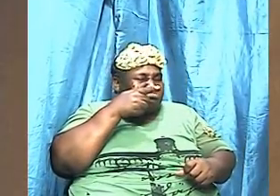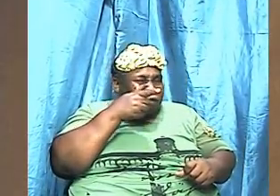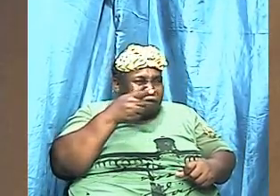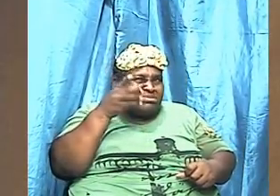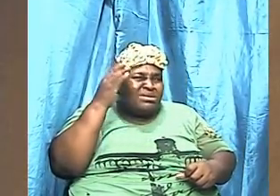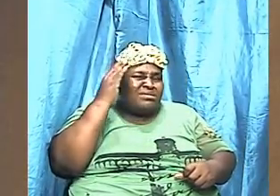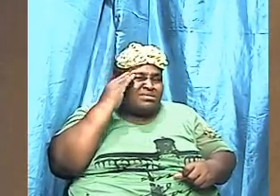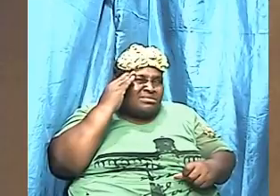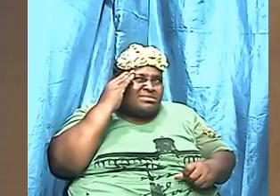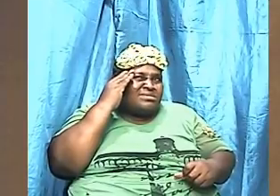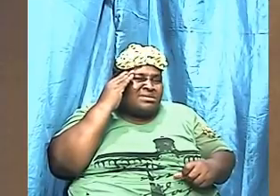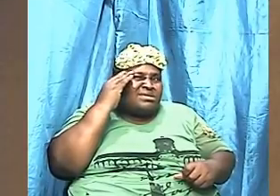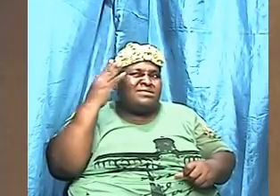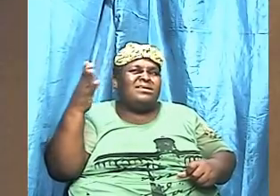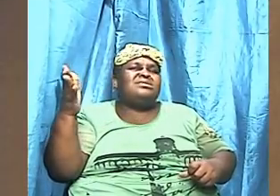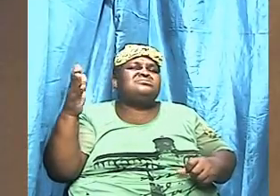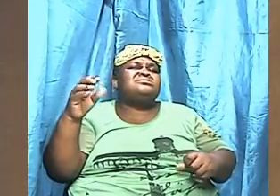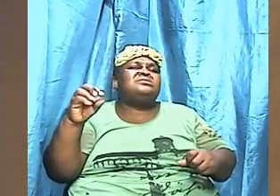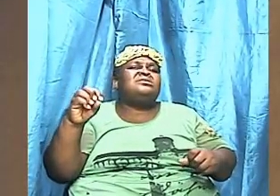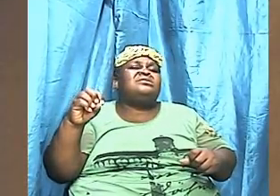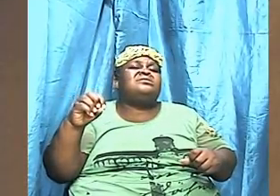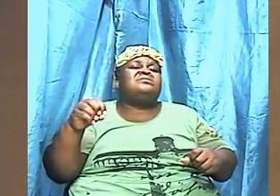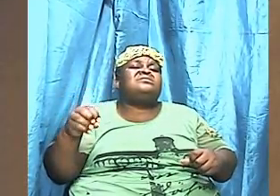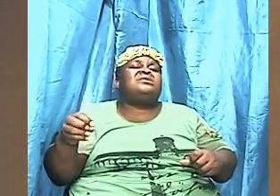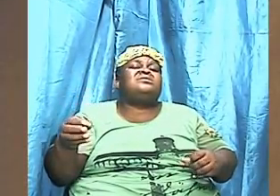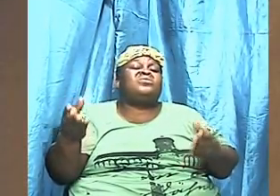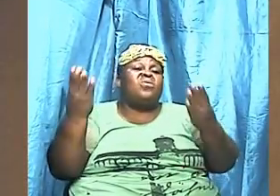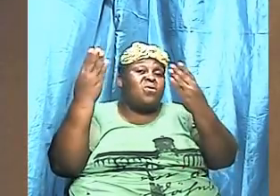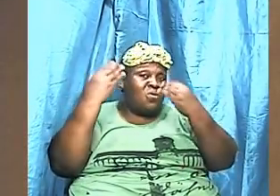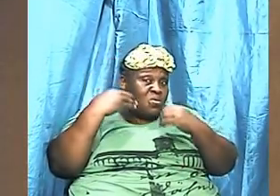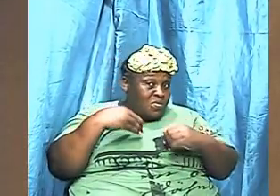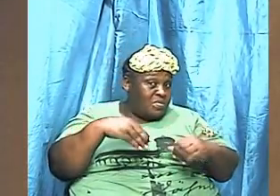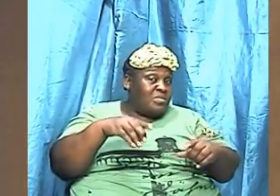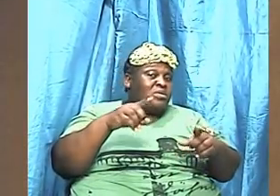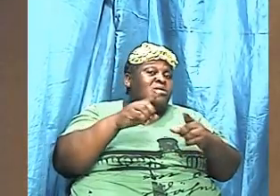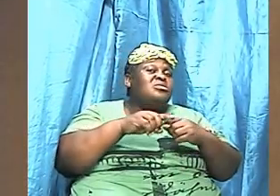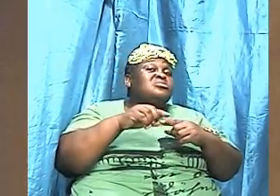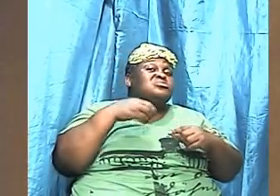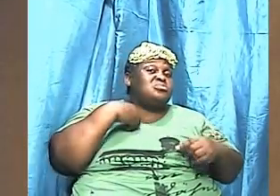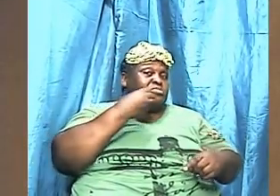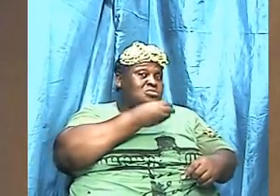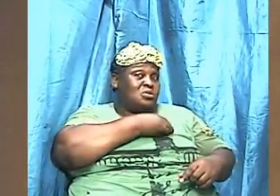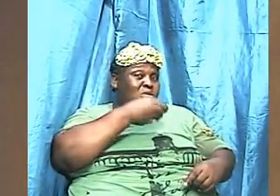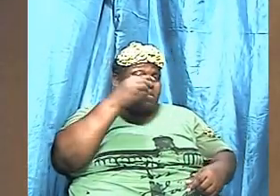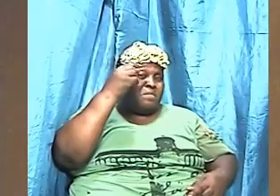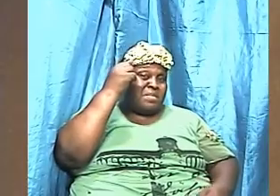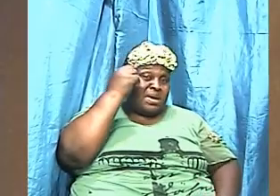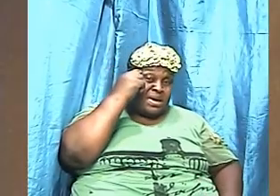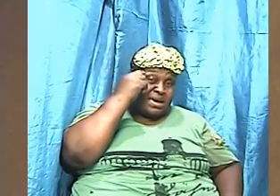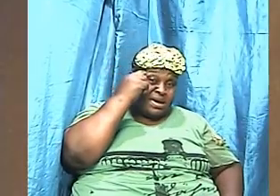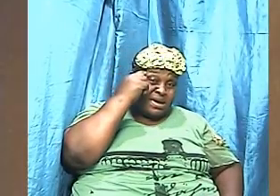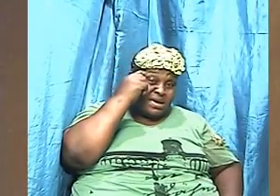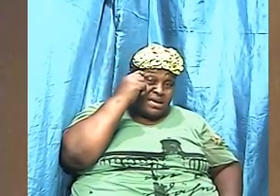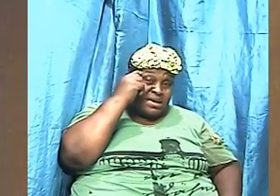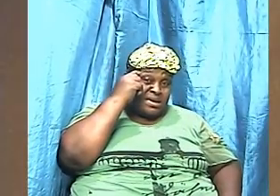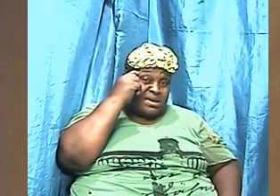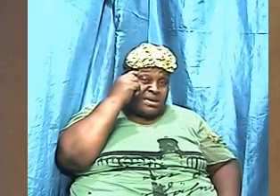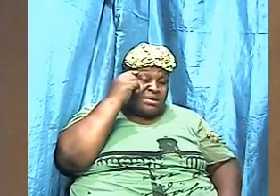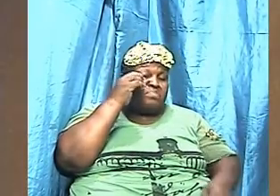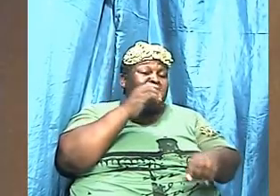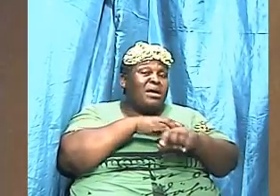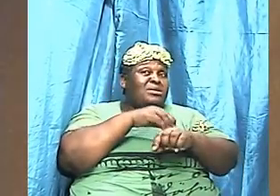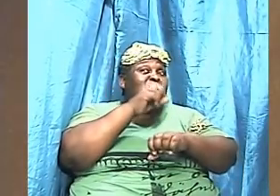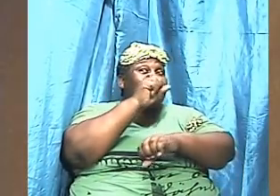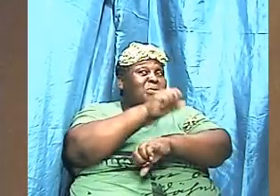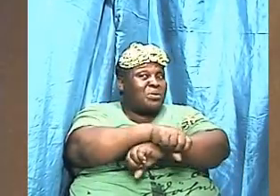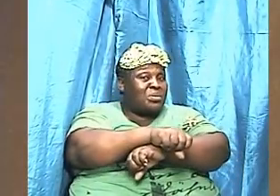minds at work in relation to somebody else at home in relation to your husband